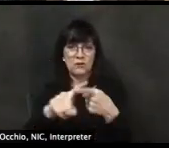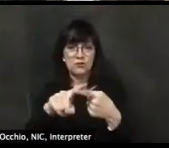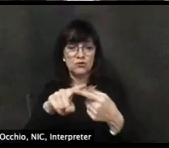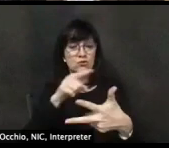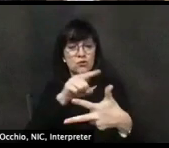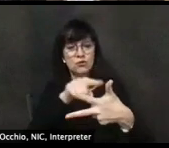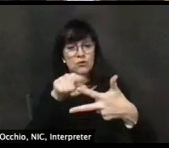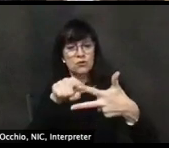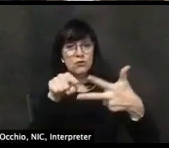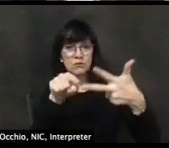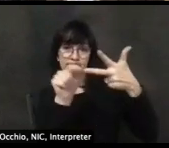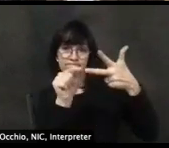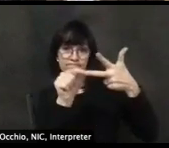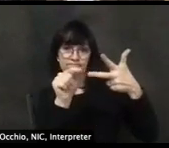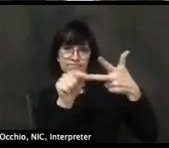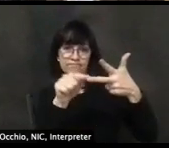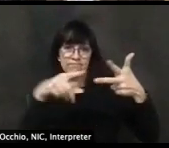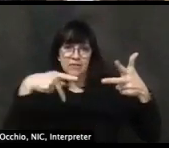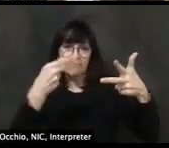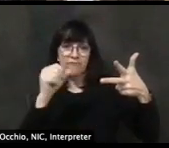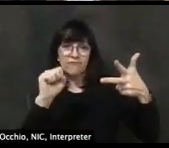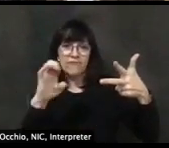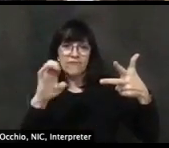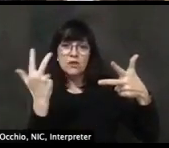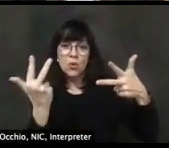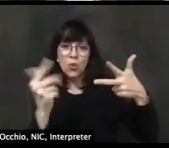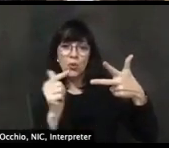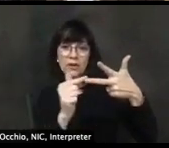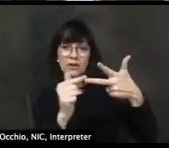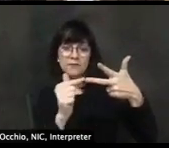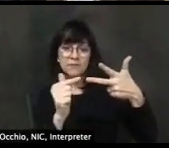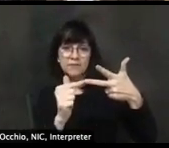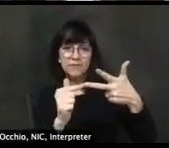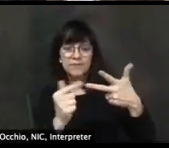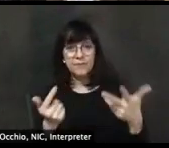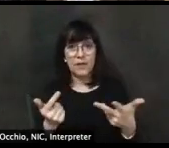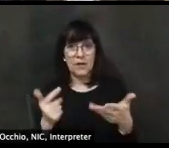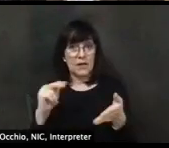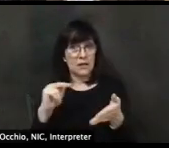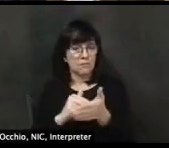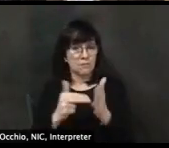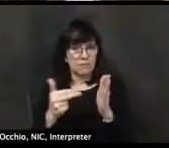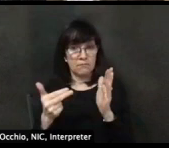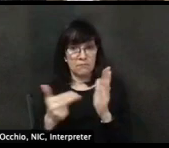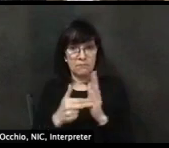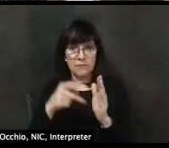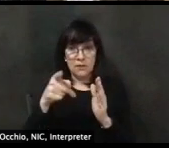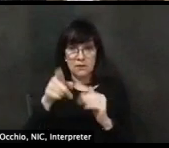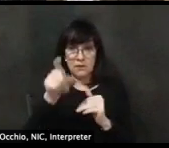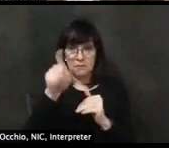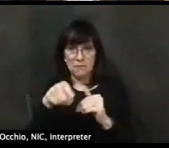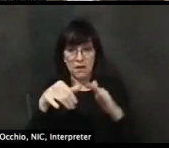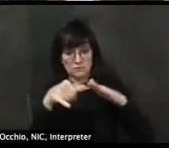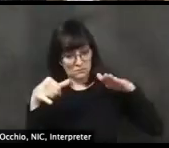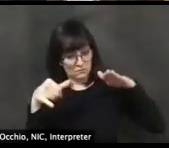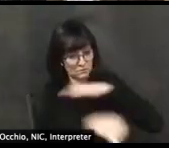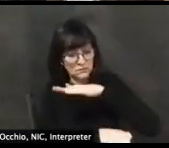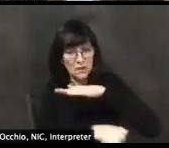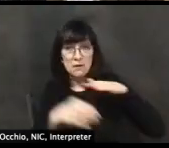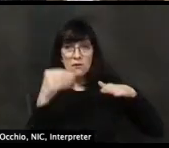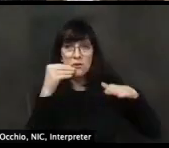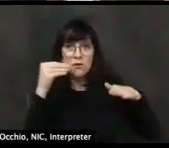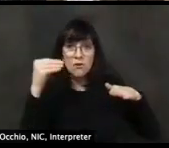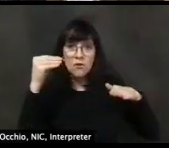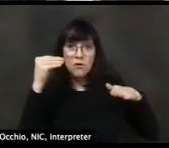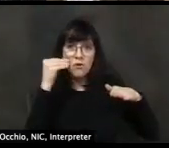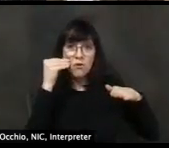Um, you know, that doesn't necessarily mean you absolutely need to stay in your home for, you